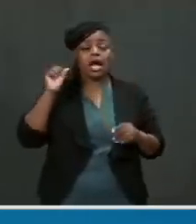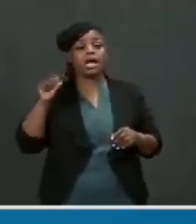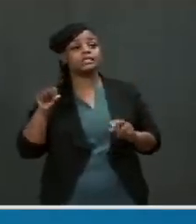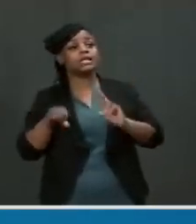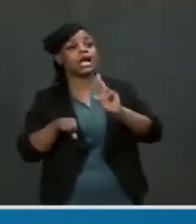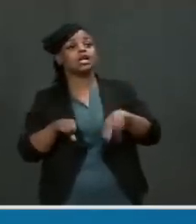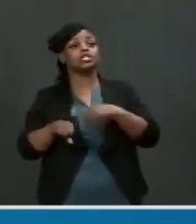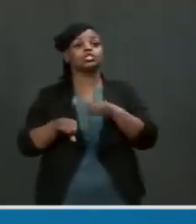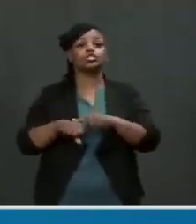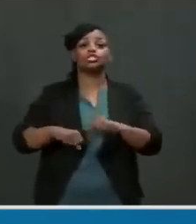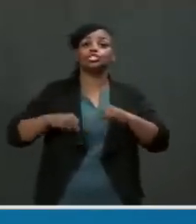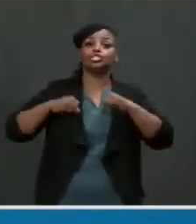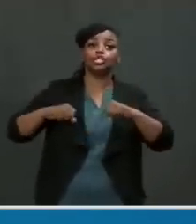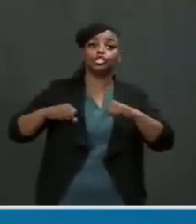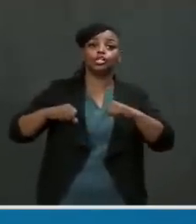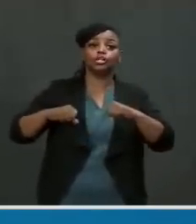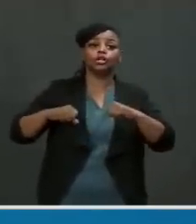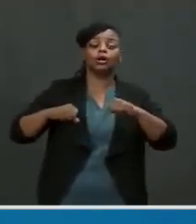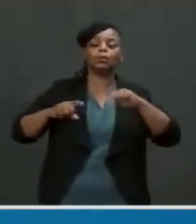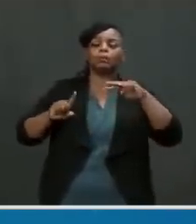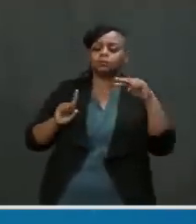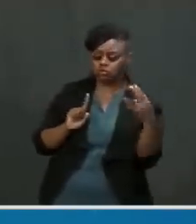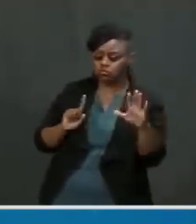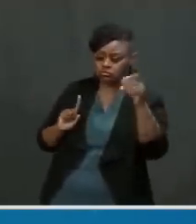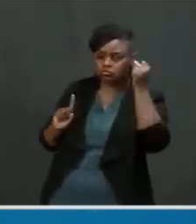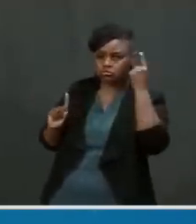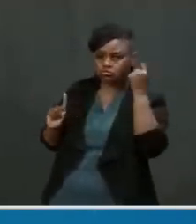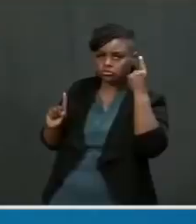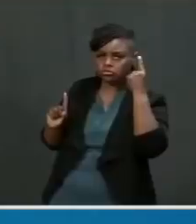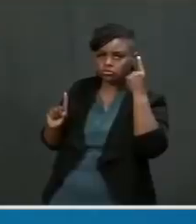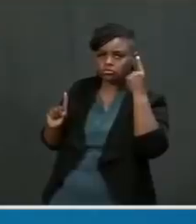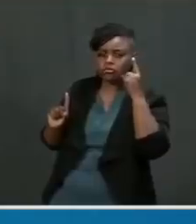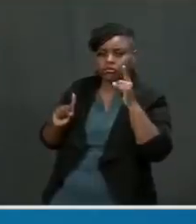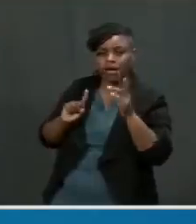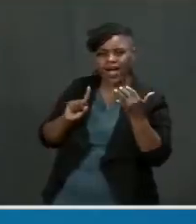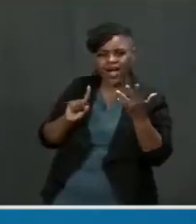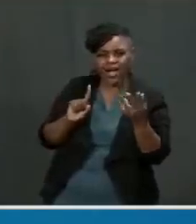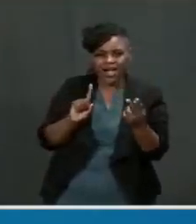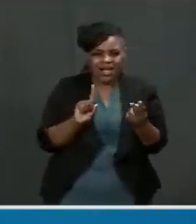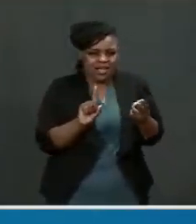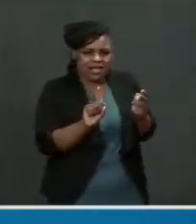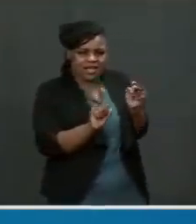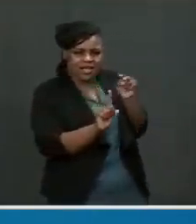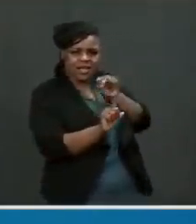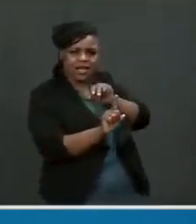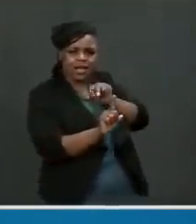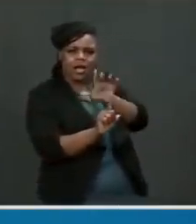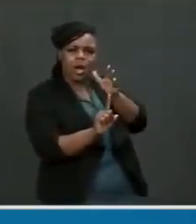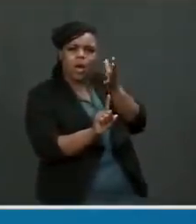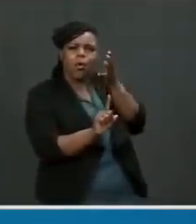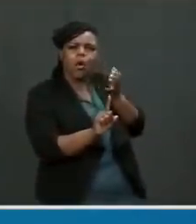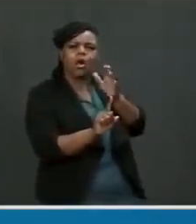let's look at it also just in the context of what I like to call American aspiration.